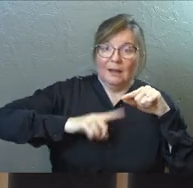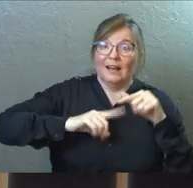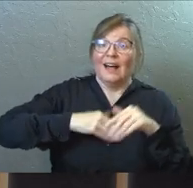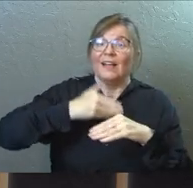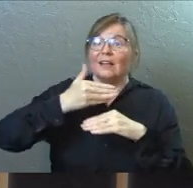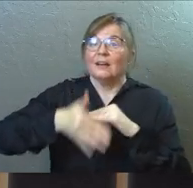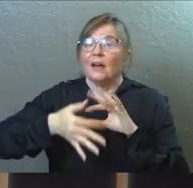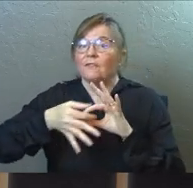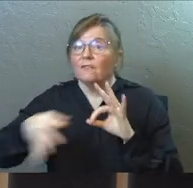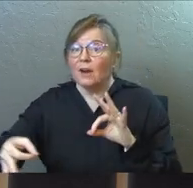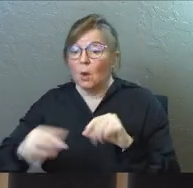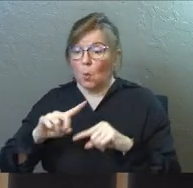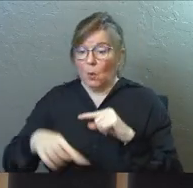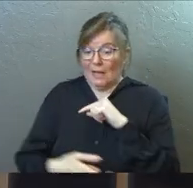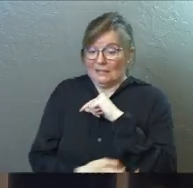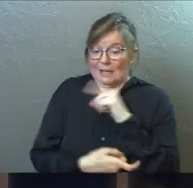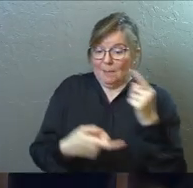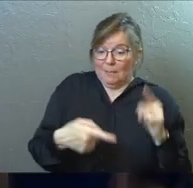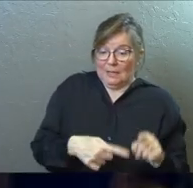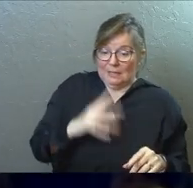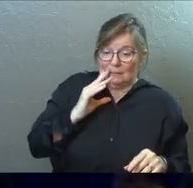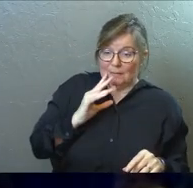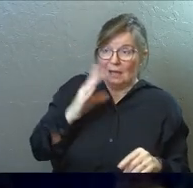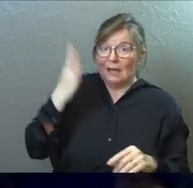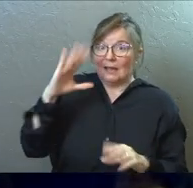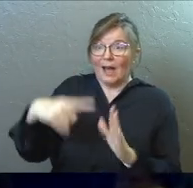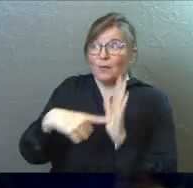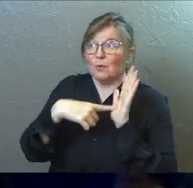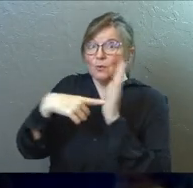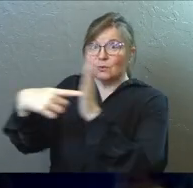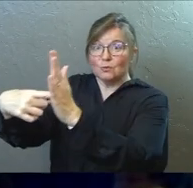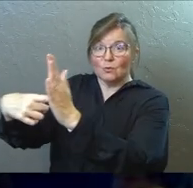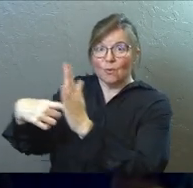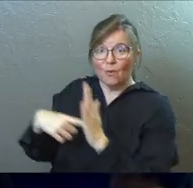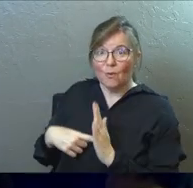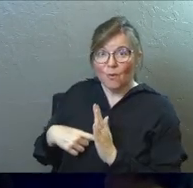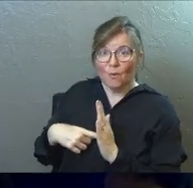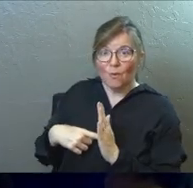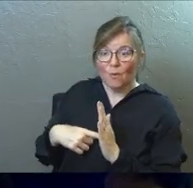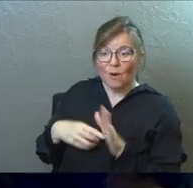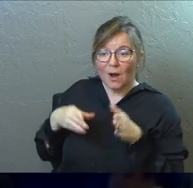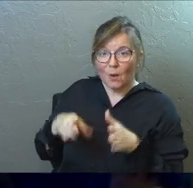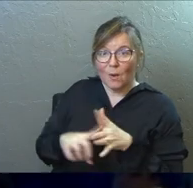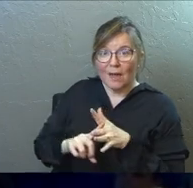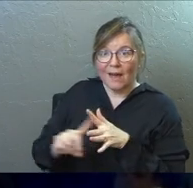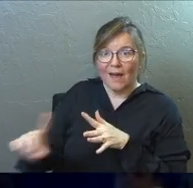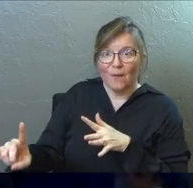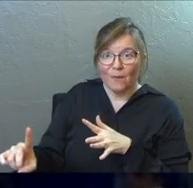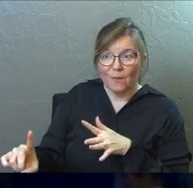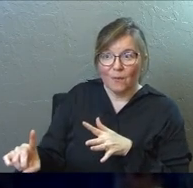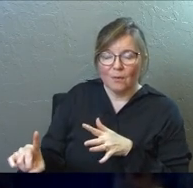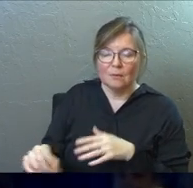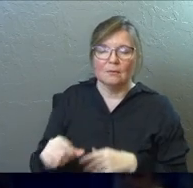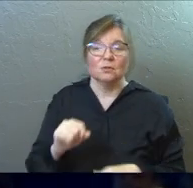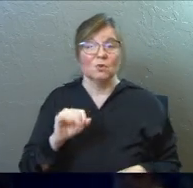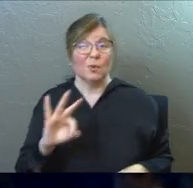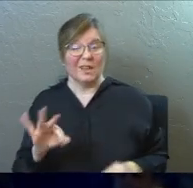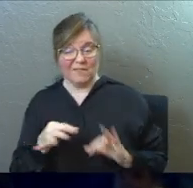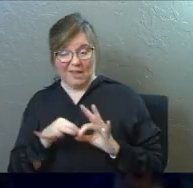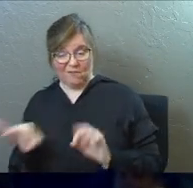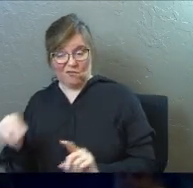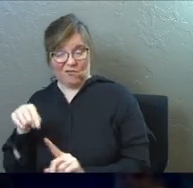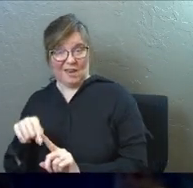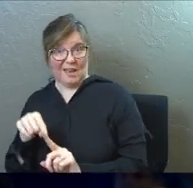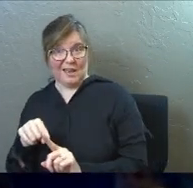next phrase. When you are tempted, he will show you a way out so that you can endure. Okay, if the Christian was right, who made that little